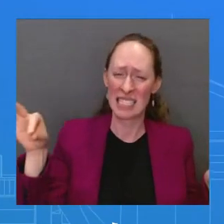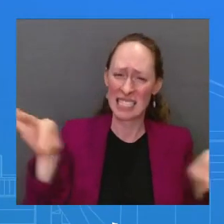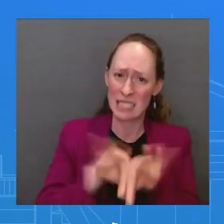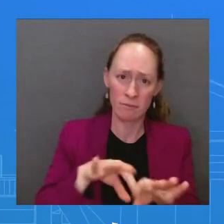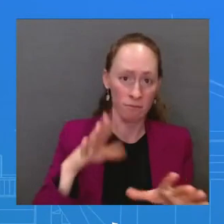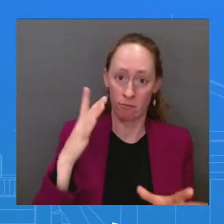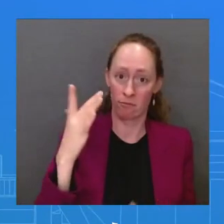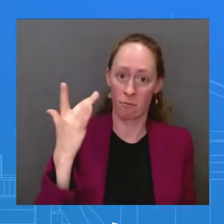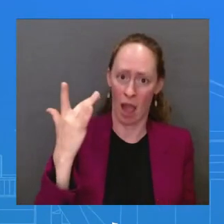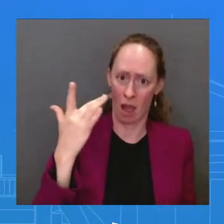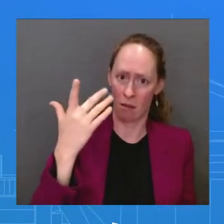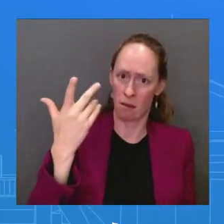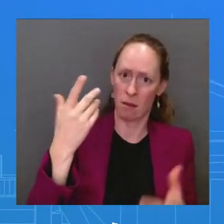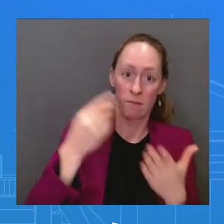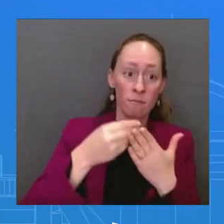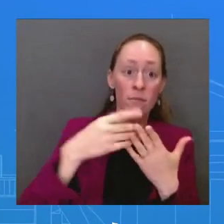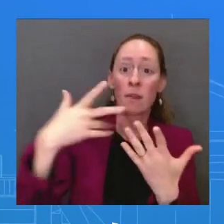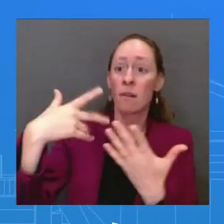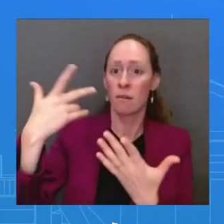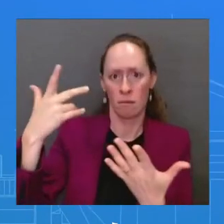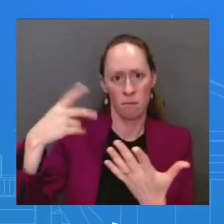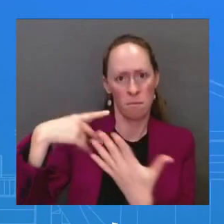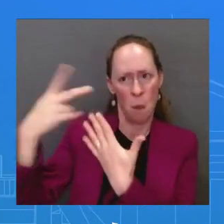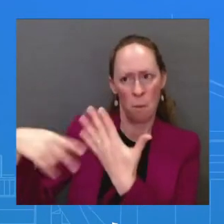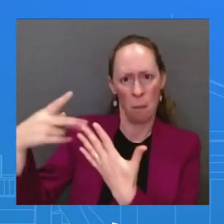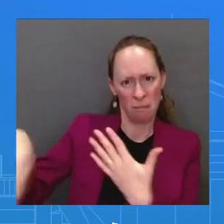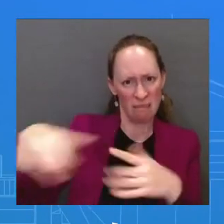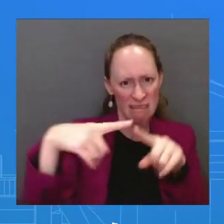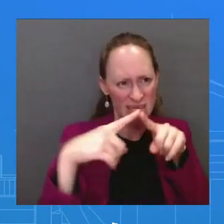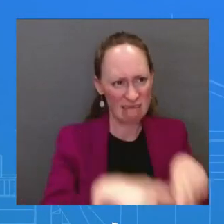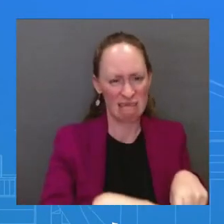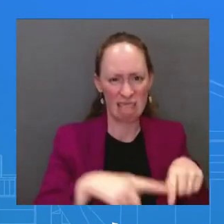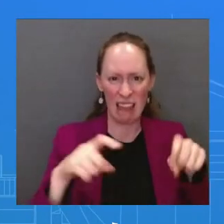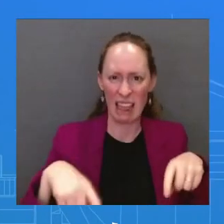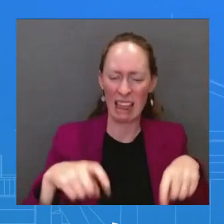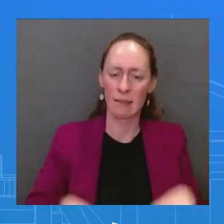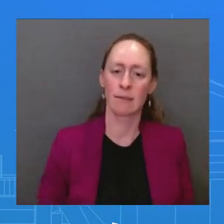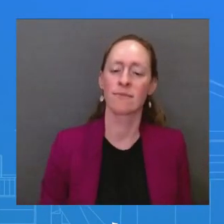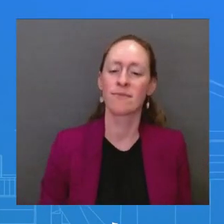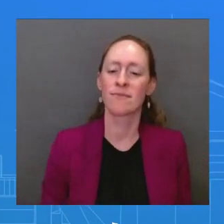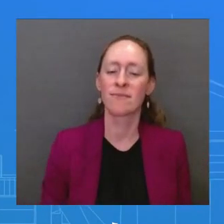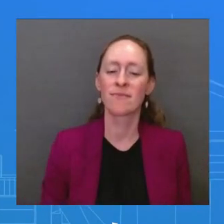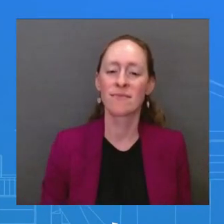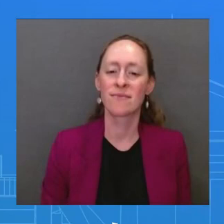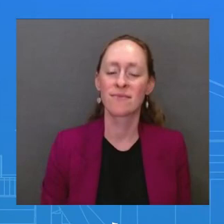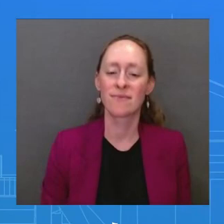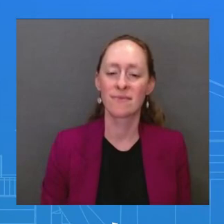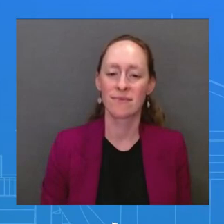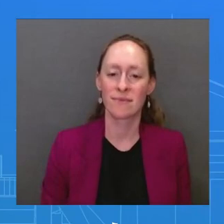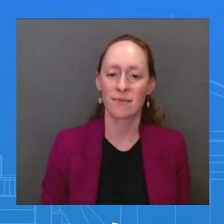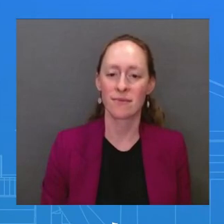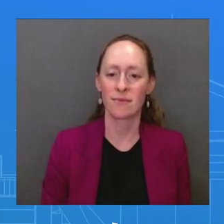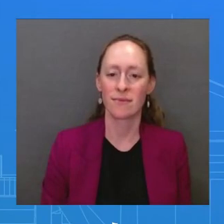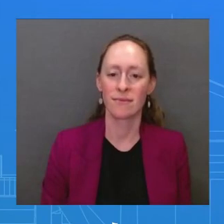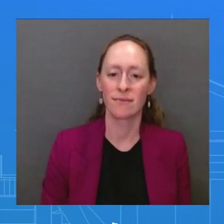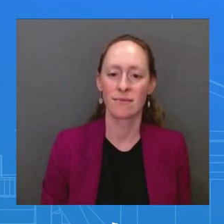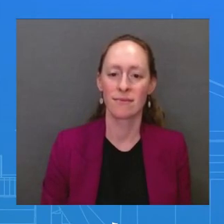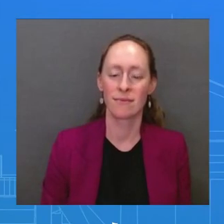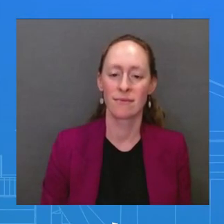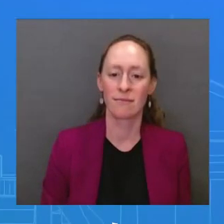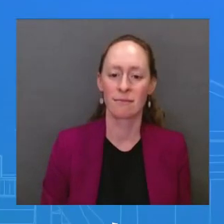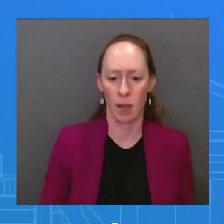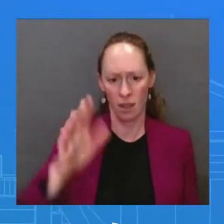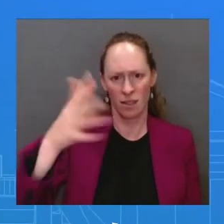Karine, there's been public reporting that he would support a short-term CR. But is that, in fact, the case that he would sign a short-term CR if that case? MS. So look, we